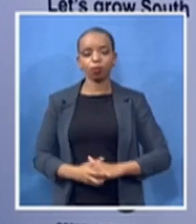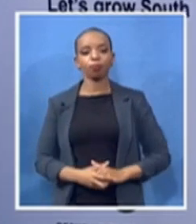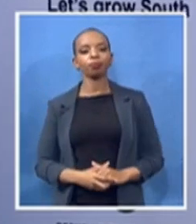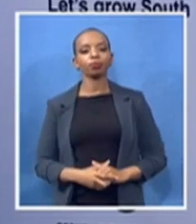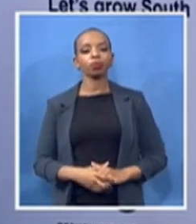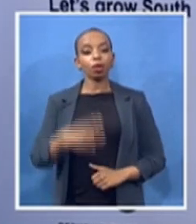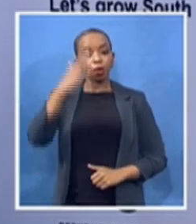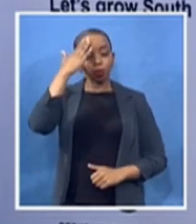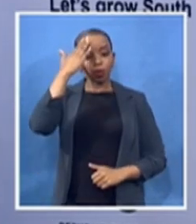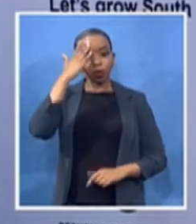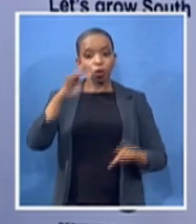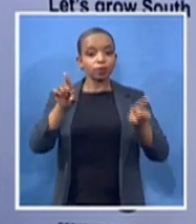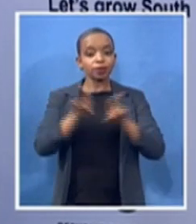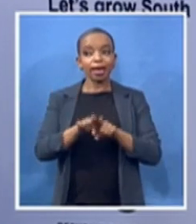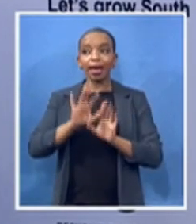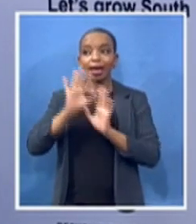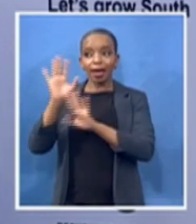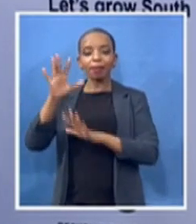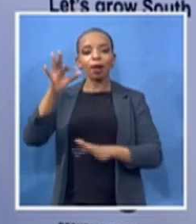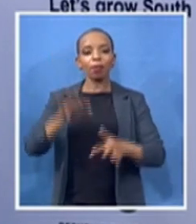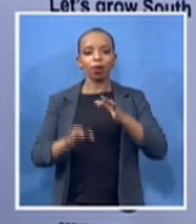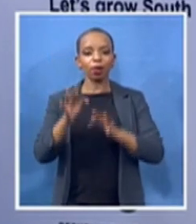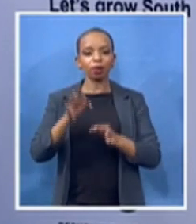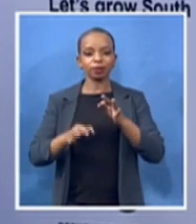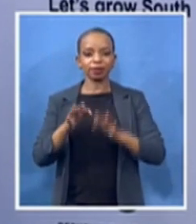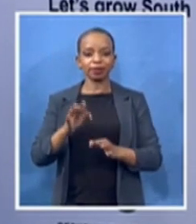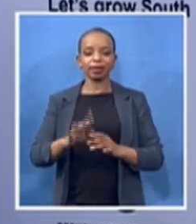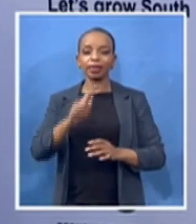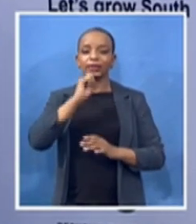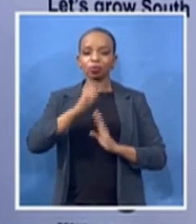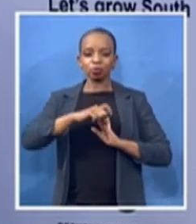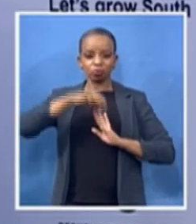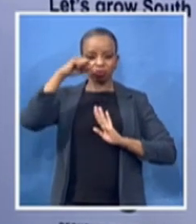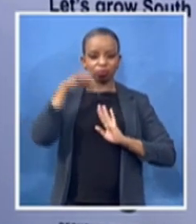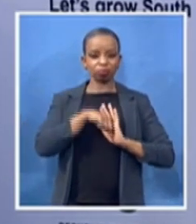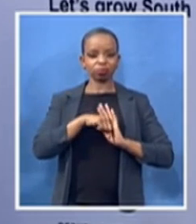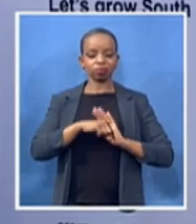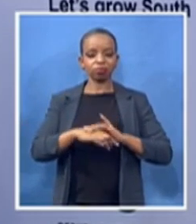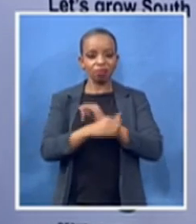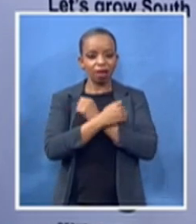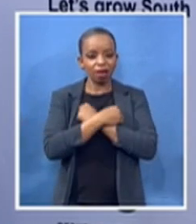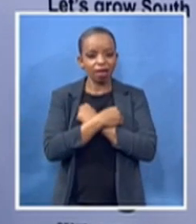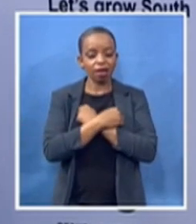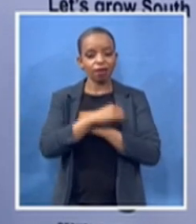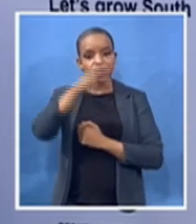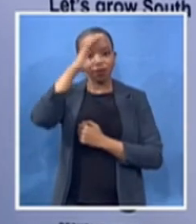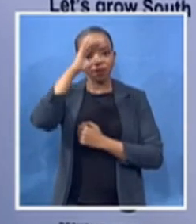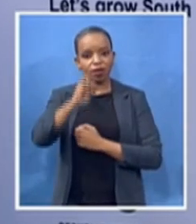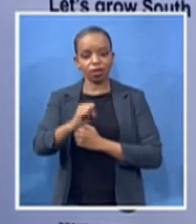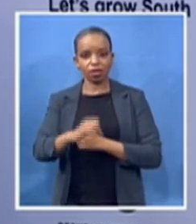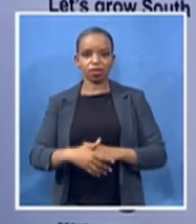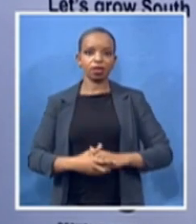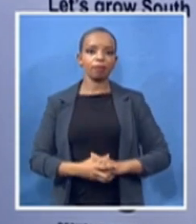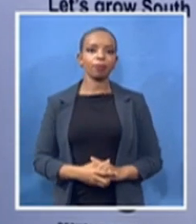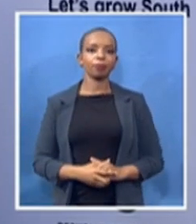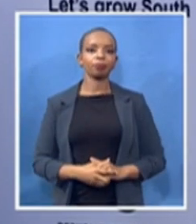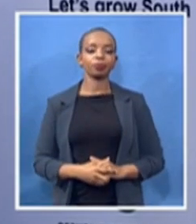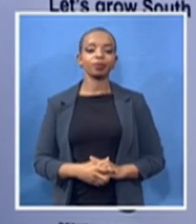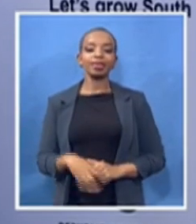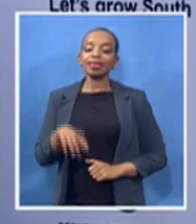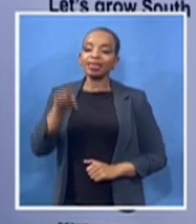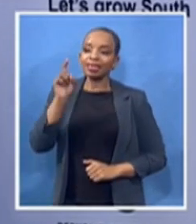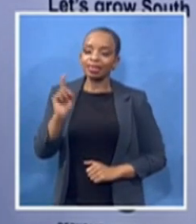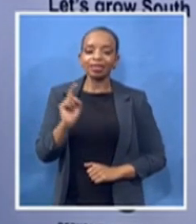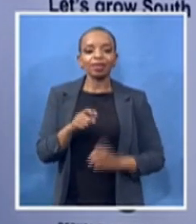faith and in love it was deep rooted in faith and love that it was a requirement in seeking emancipation of